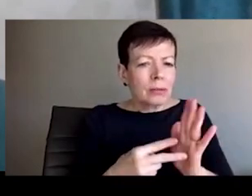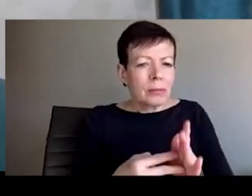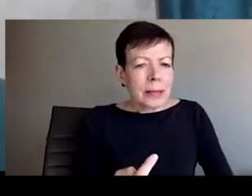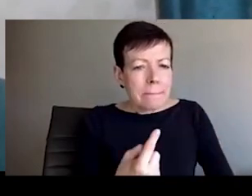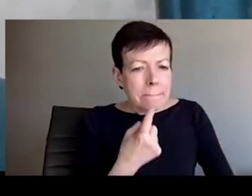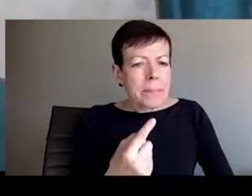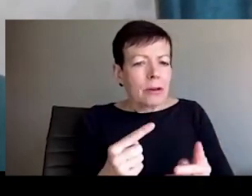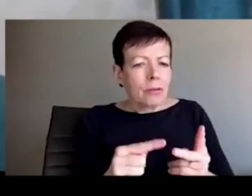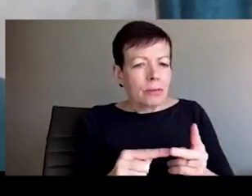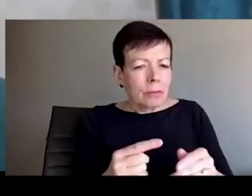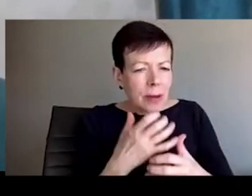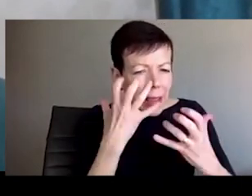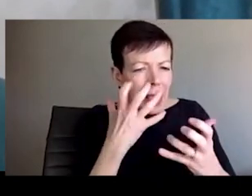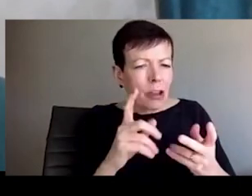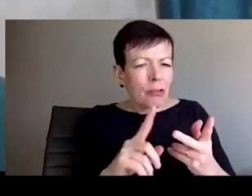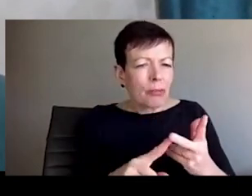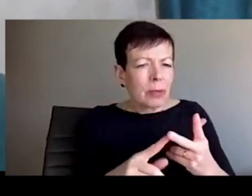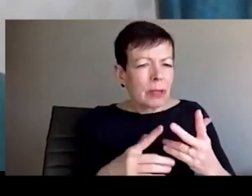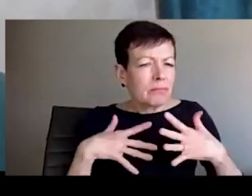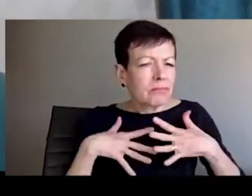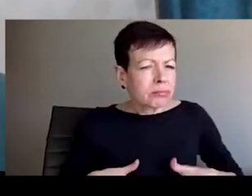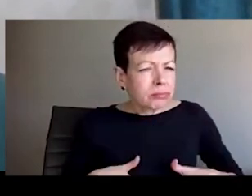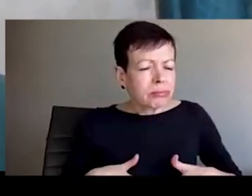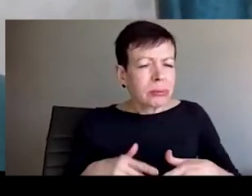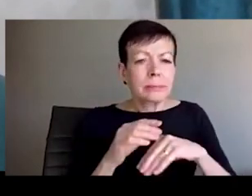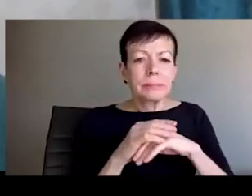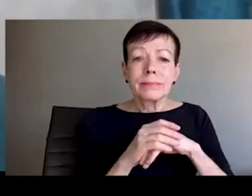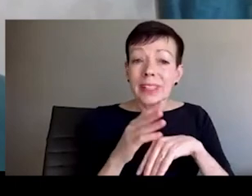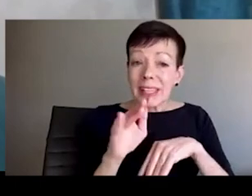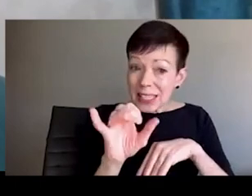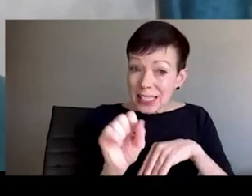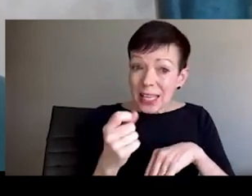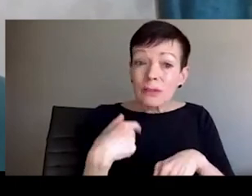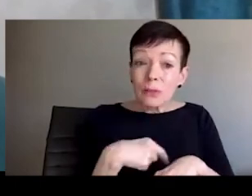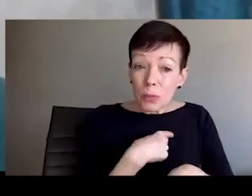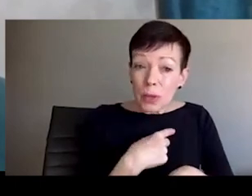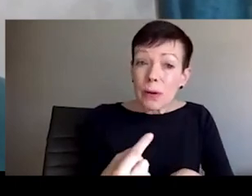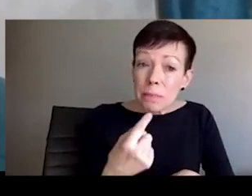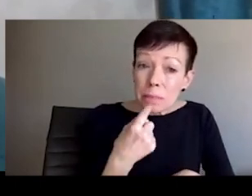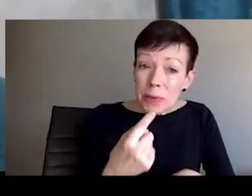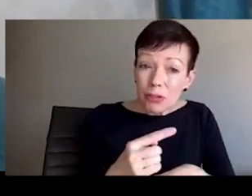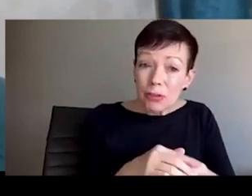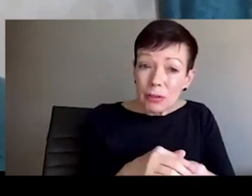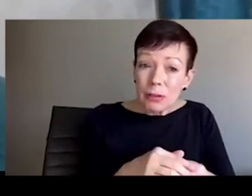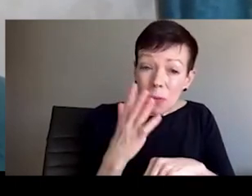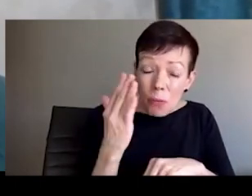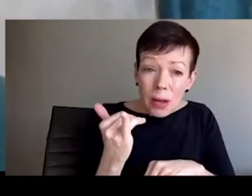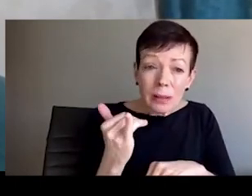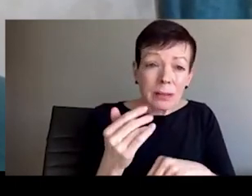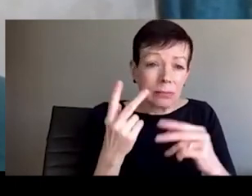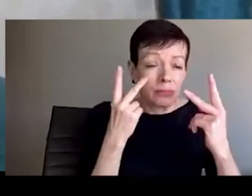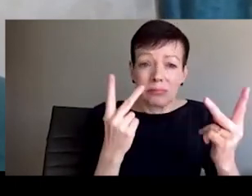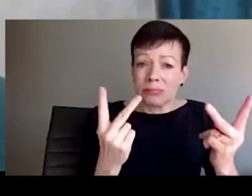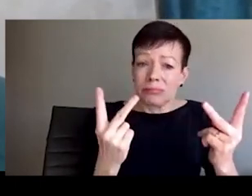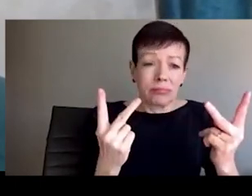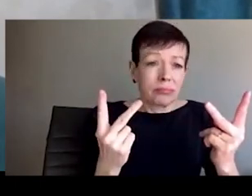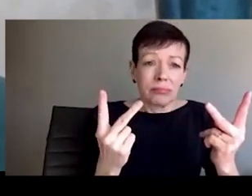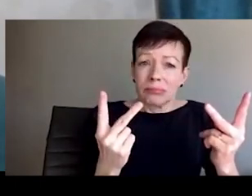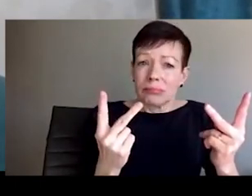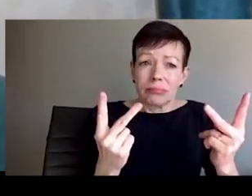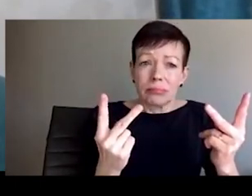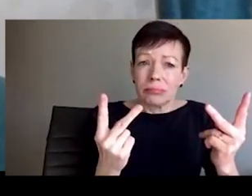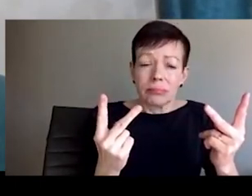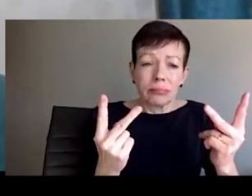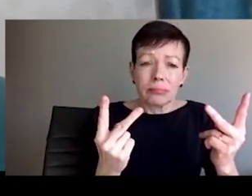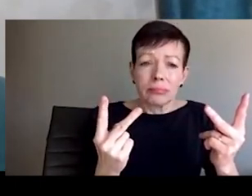with more personal note. In the past couple of weeks and during my random chats with different Syrian friends, I